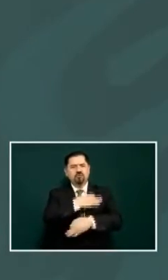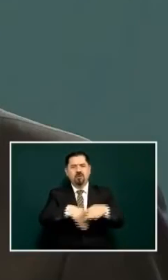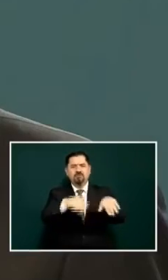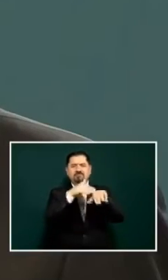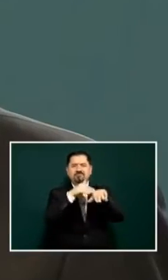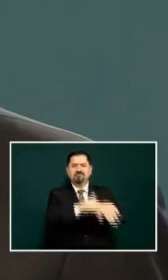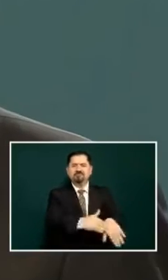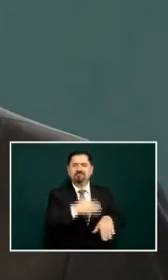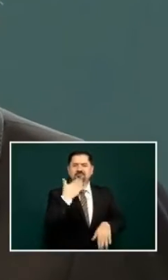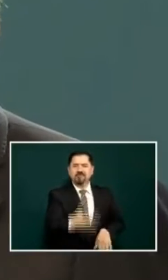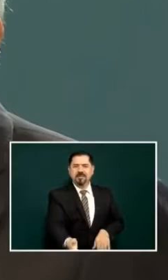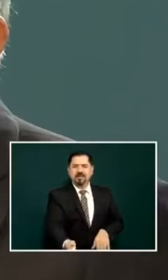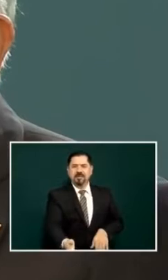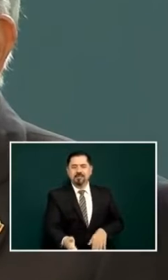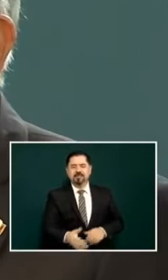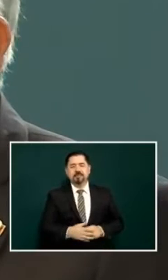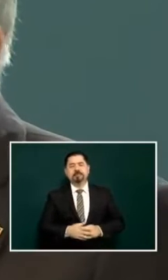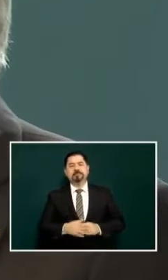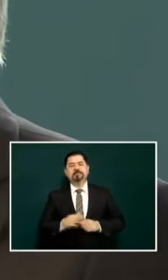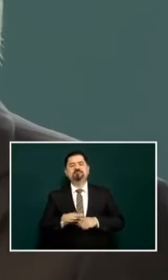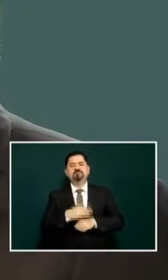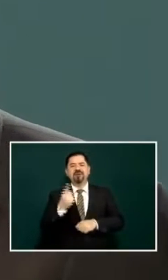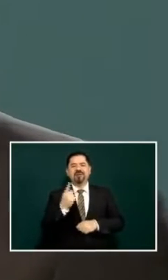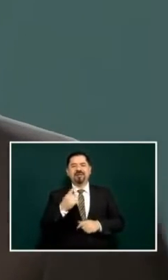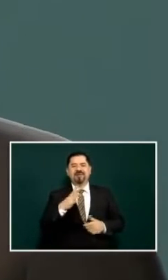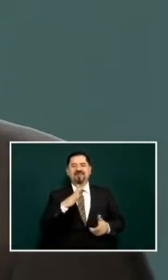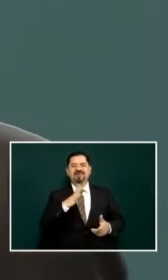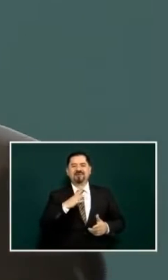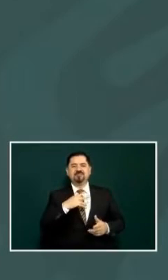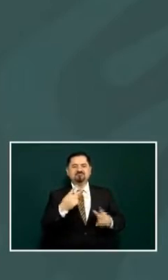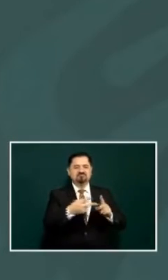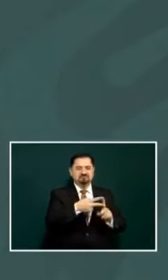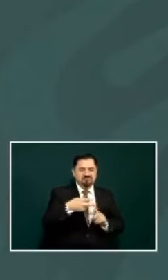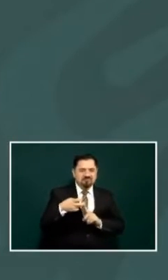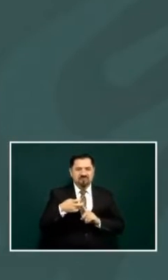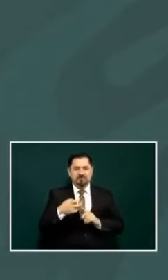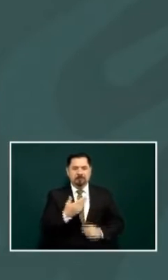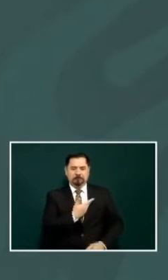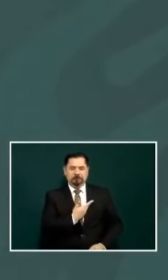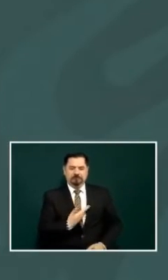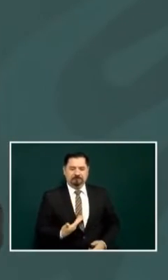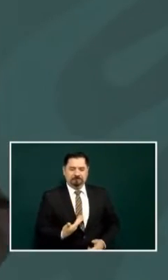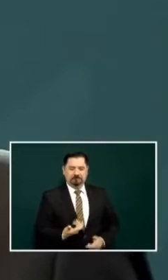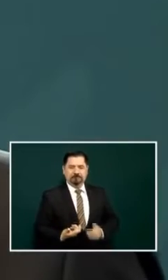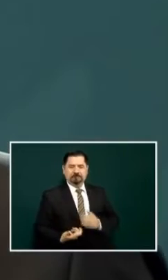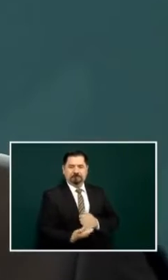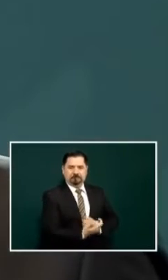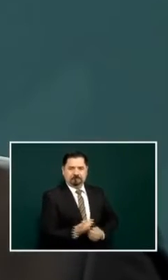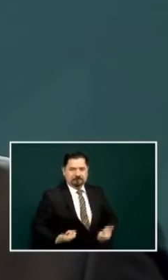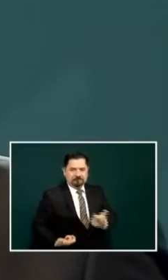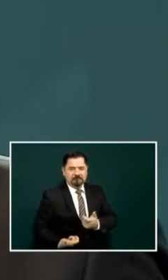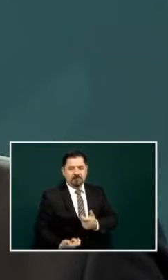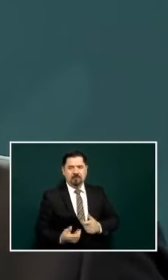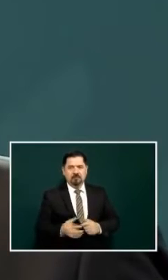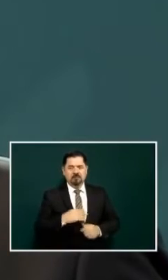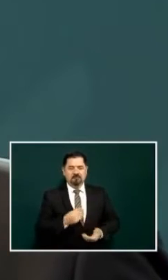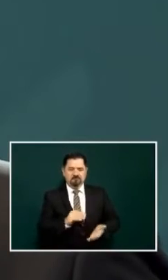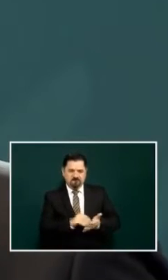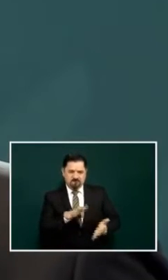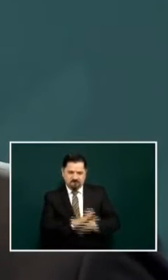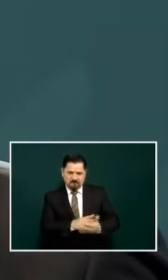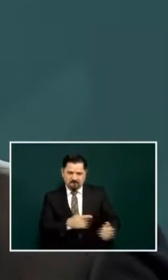acts so I'm asking all of you to start behaving well stop asking for cuts extortions